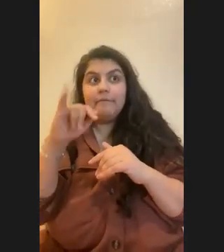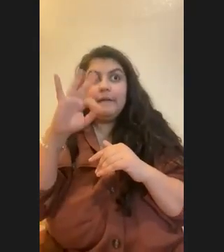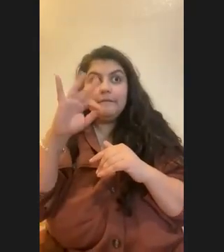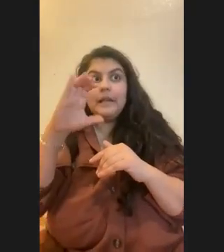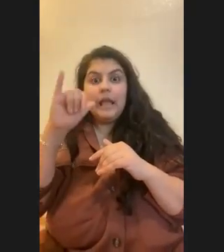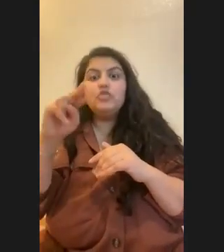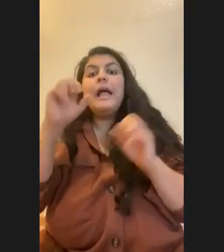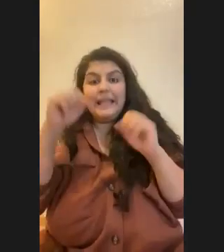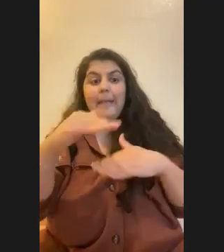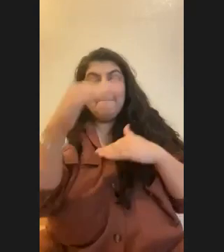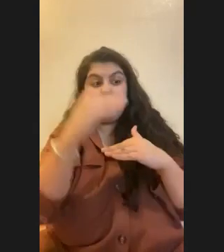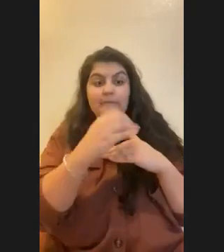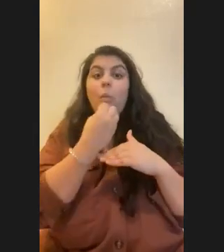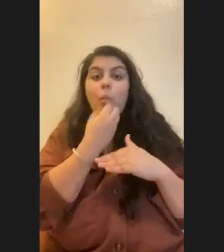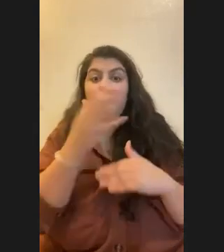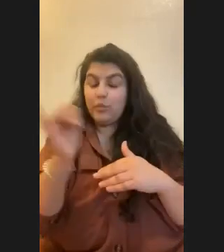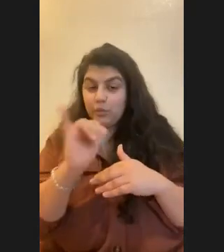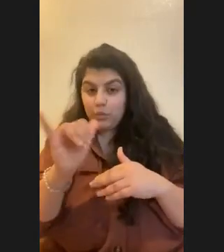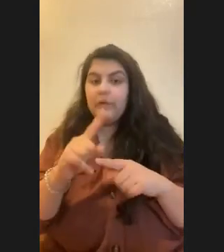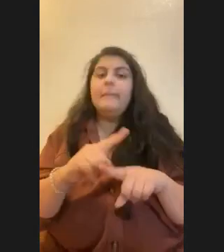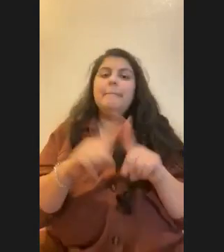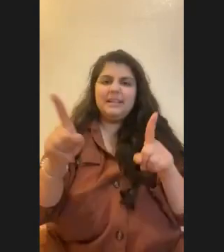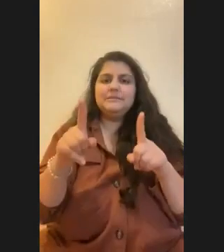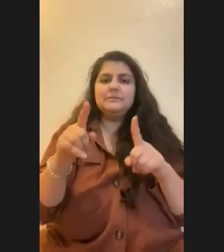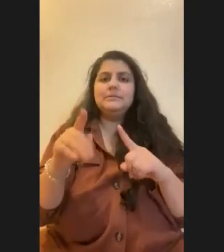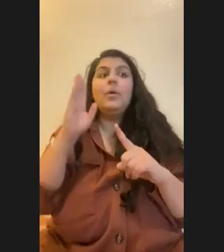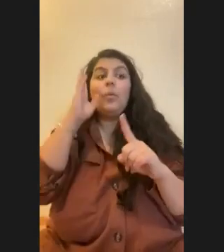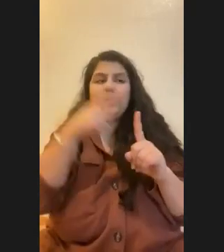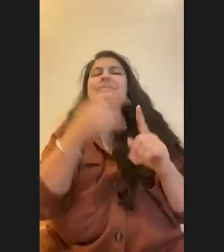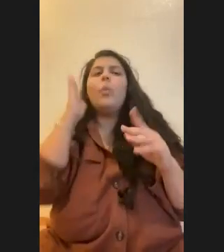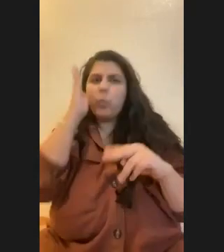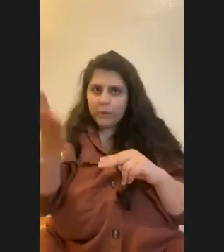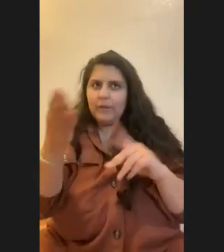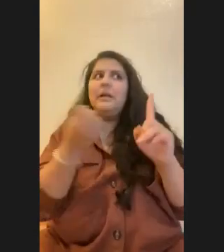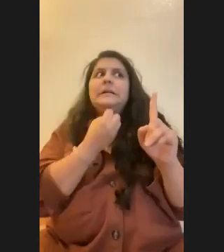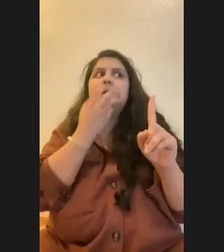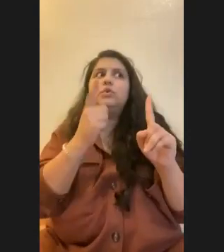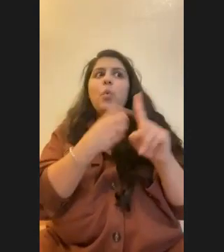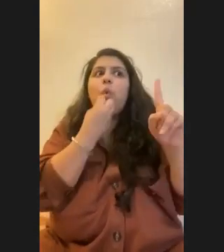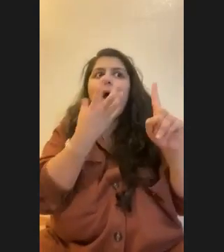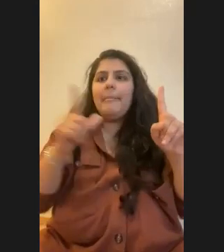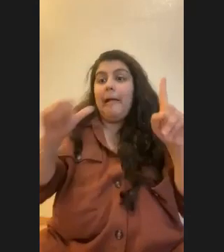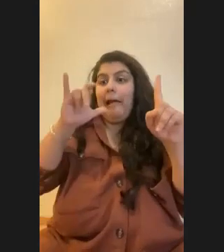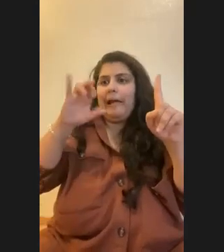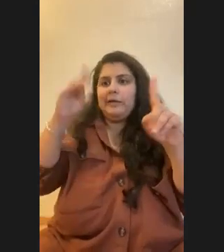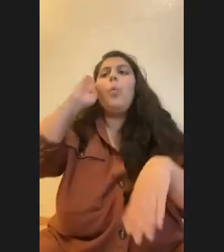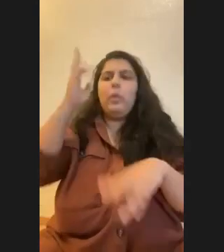minimization of the ocean warming impacts, but at some point it's going to be too warm and it's going to be too acidic. So it's a very